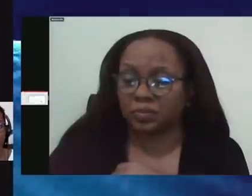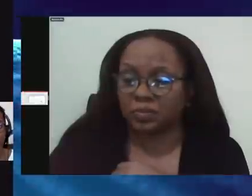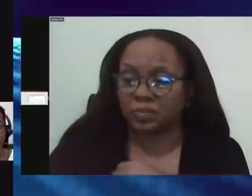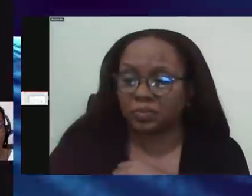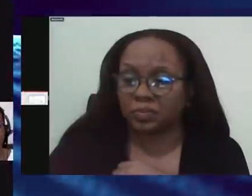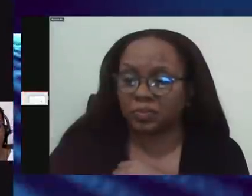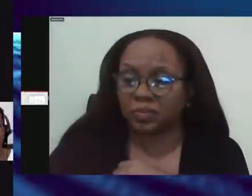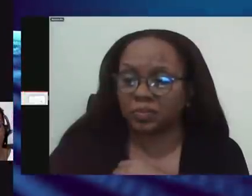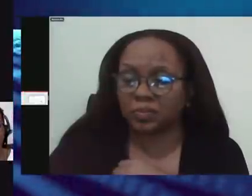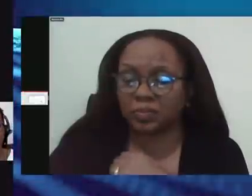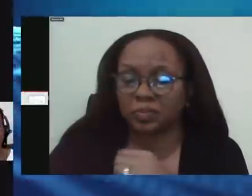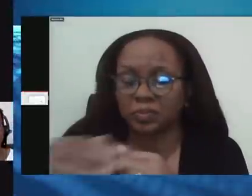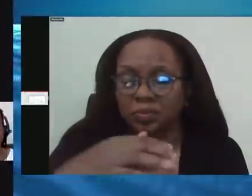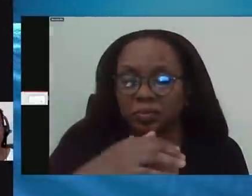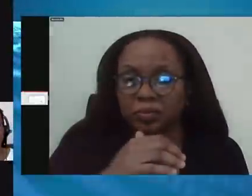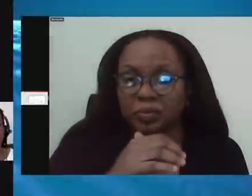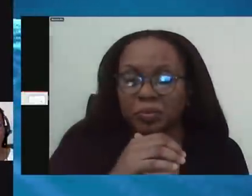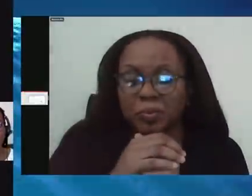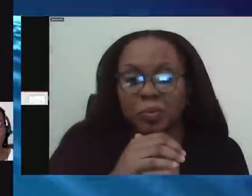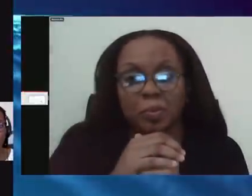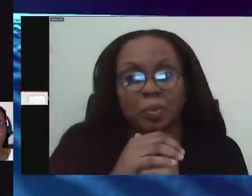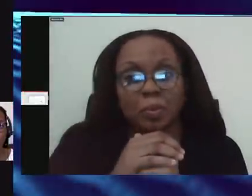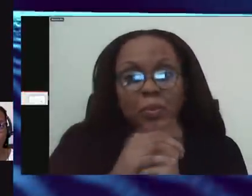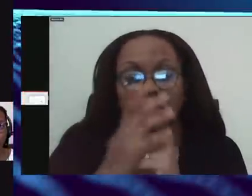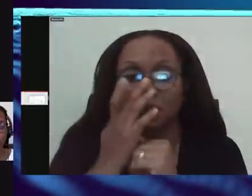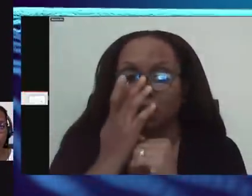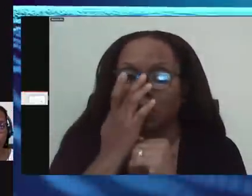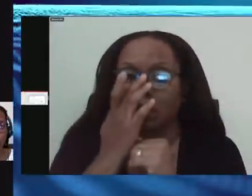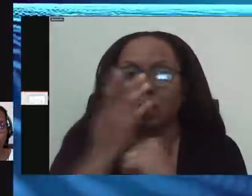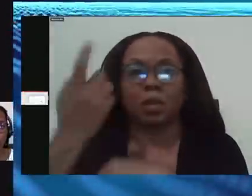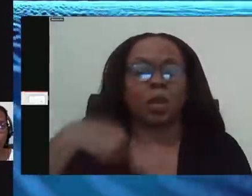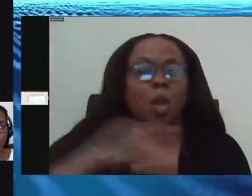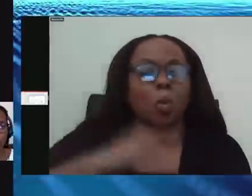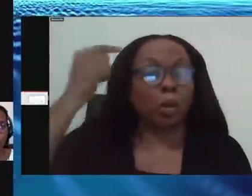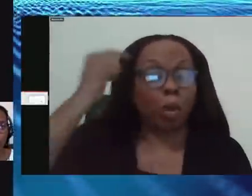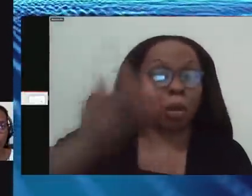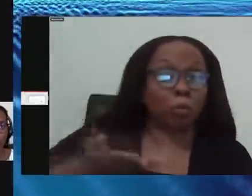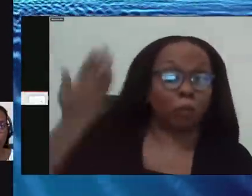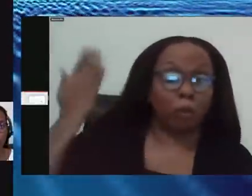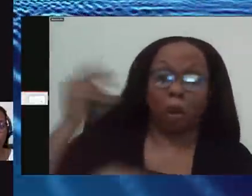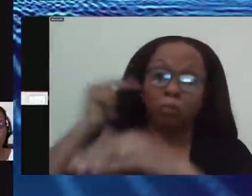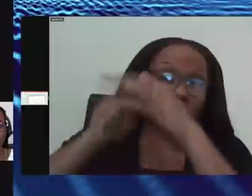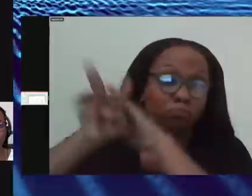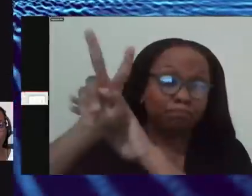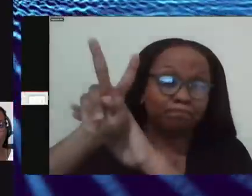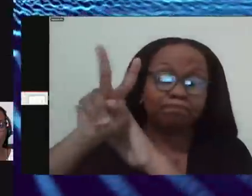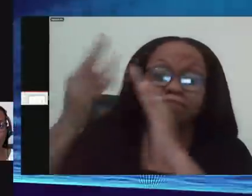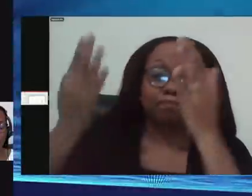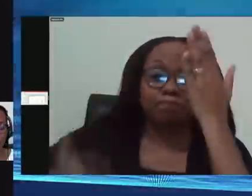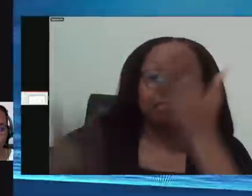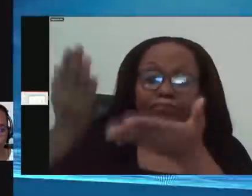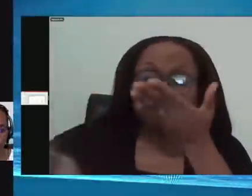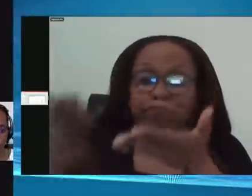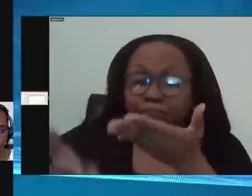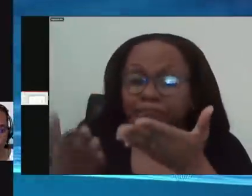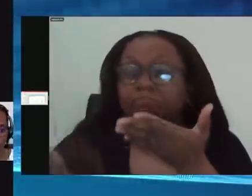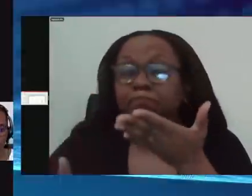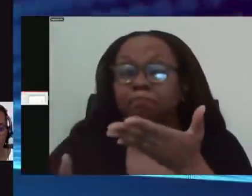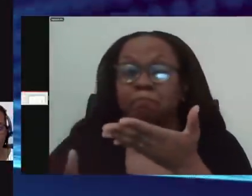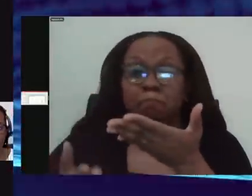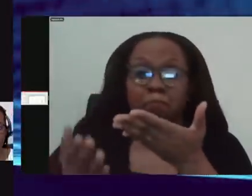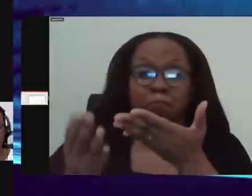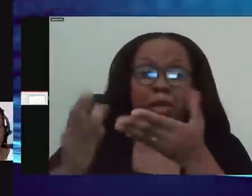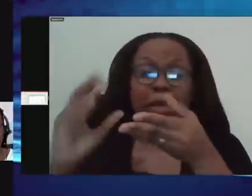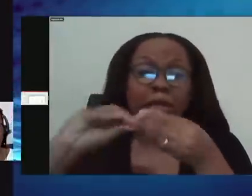an underestimate because the public health measures have not been adequately followed.